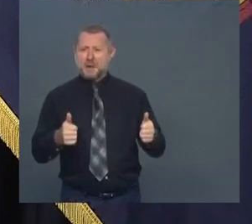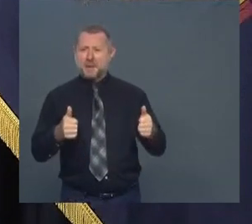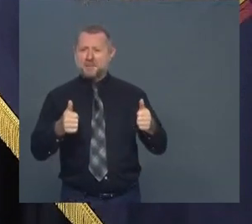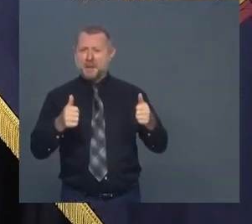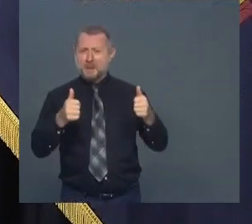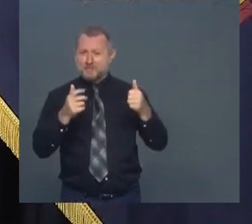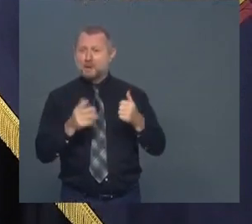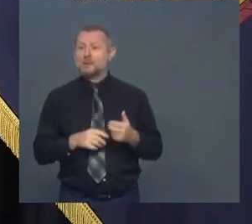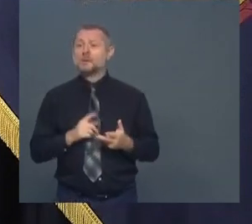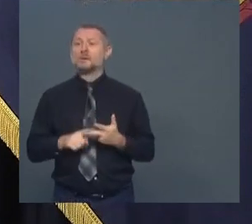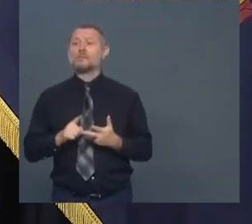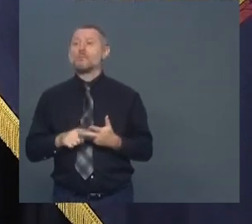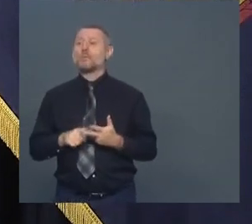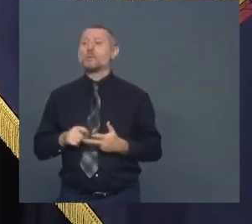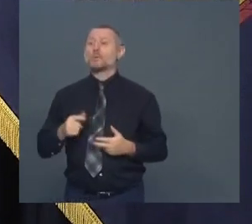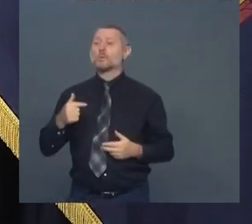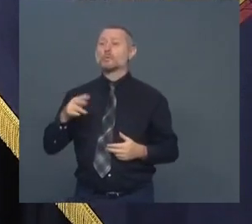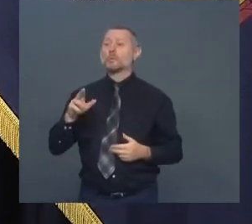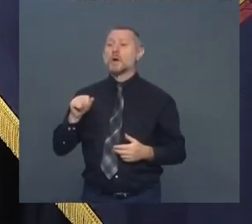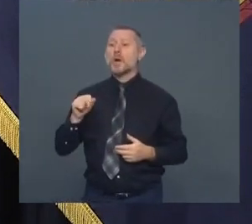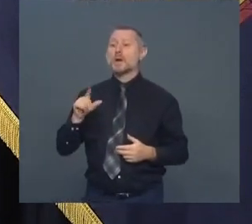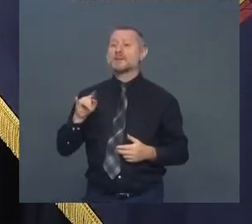Reduction in quality of life.